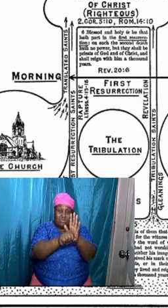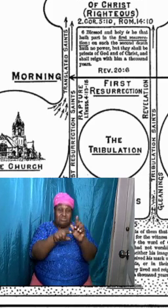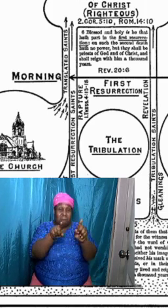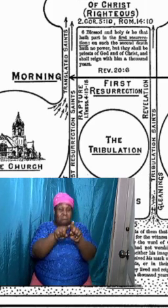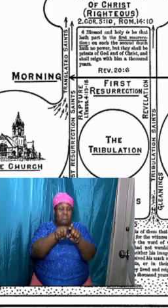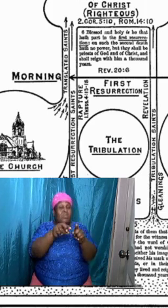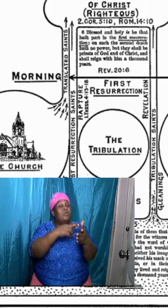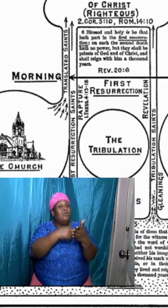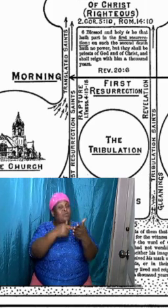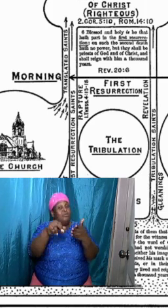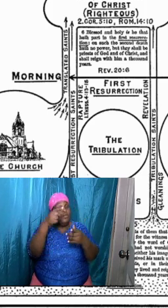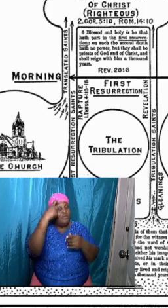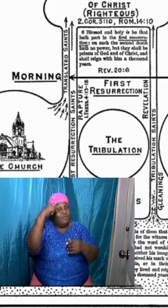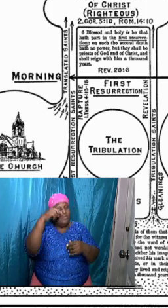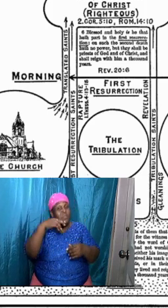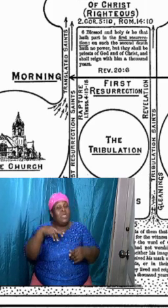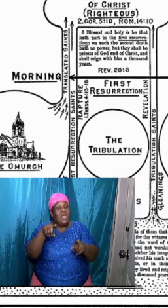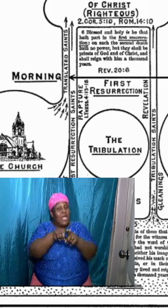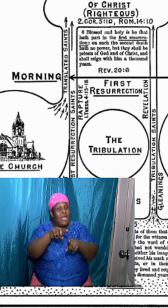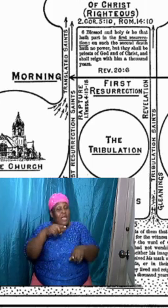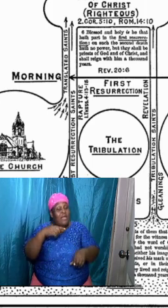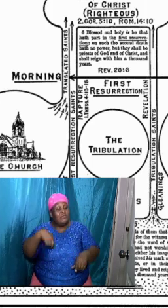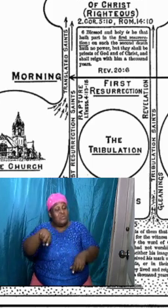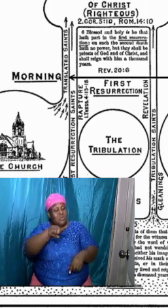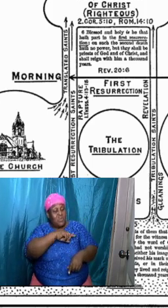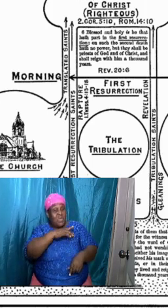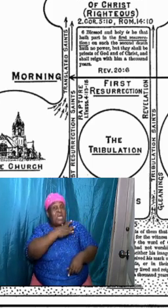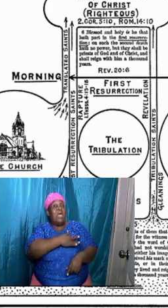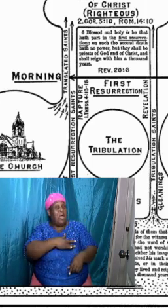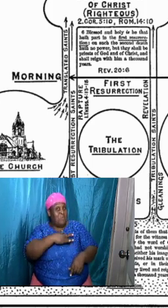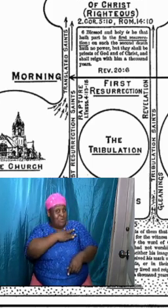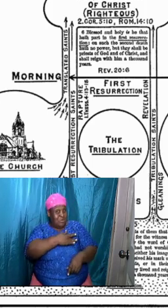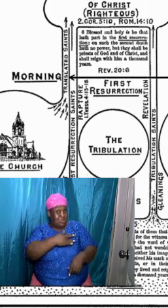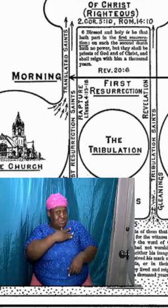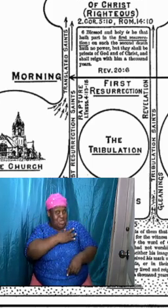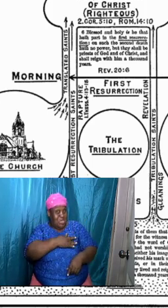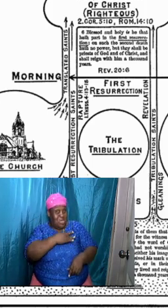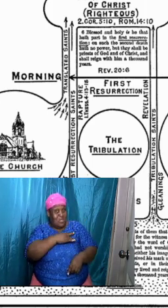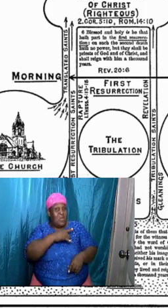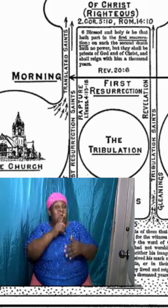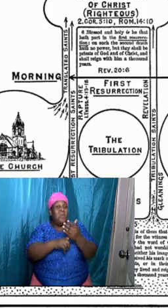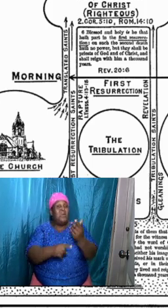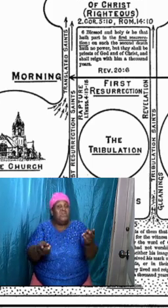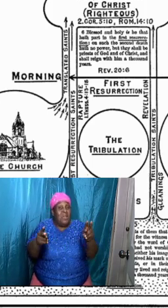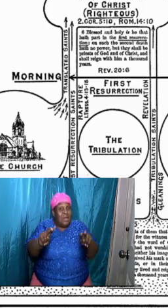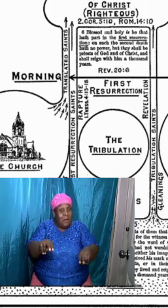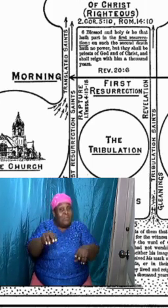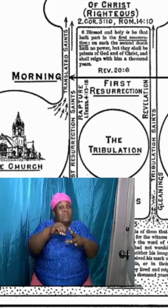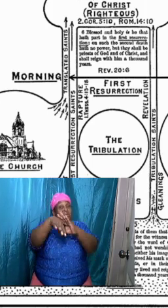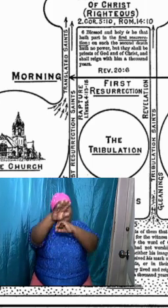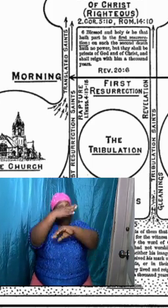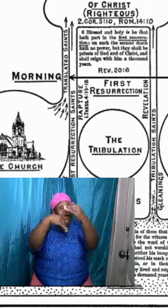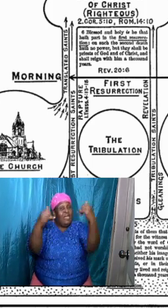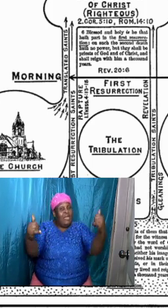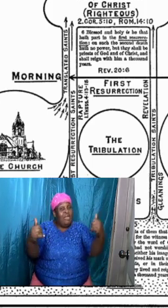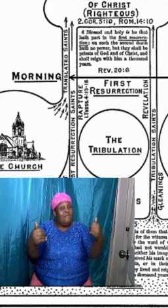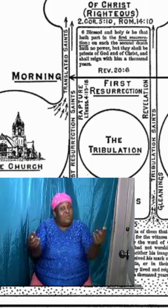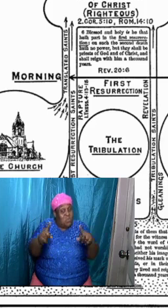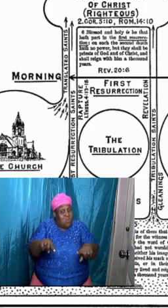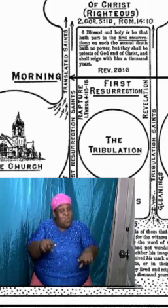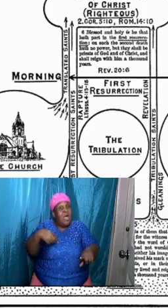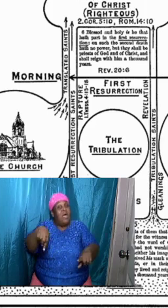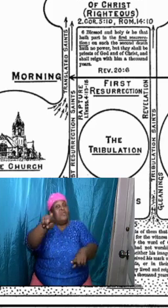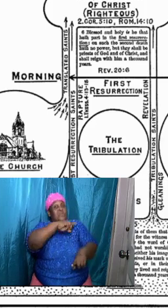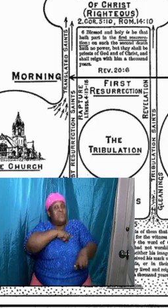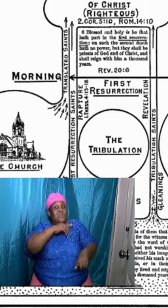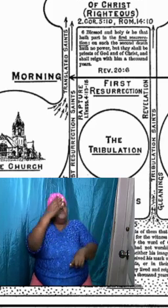appreciate what is going to be happening in heaven while we are there. One scripture in